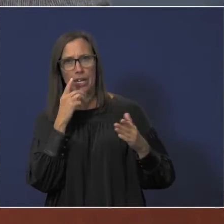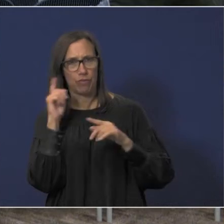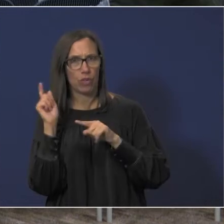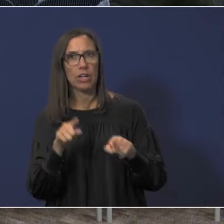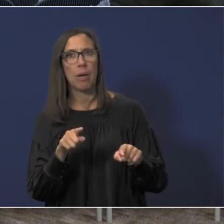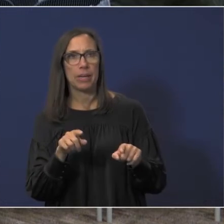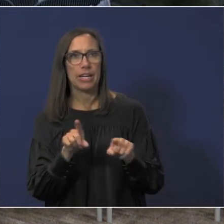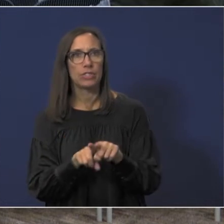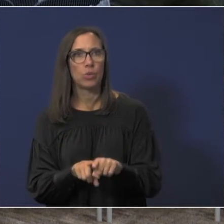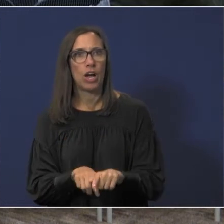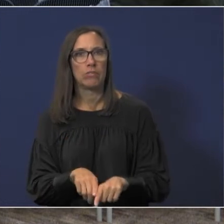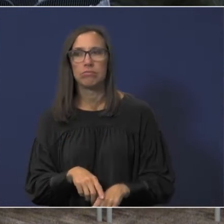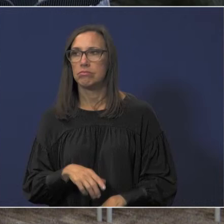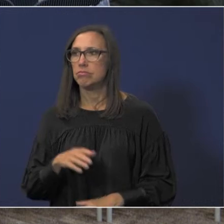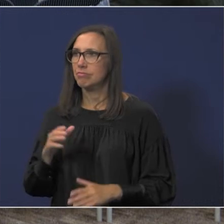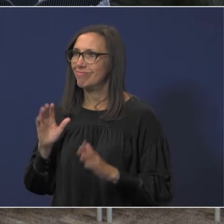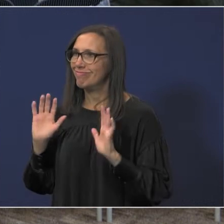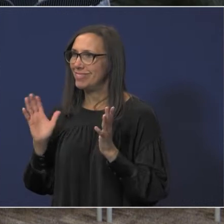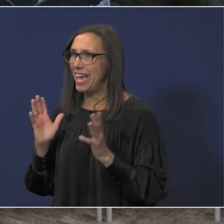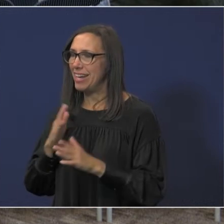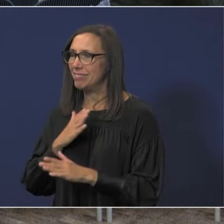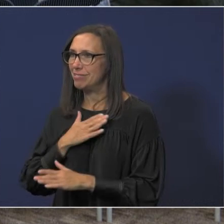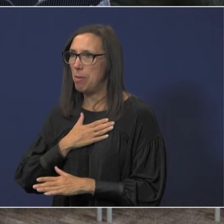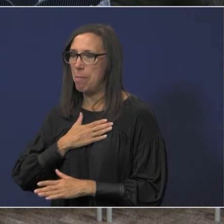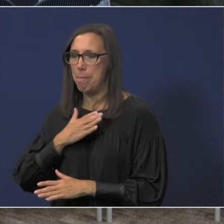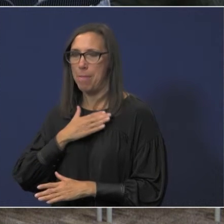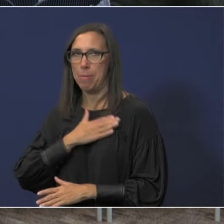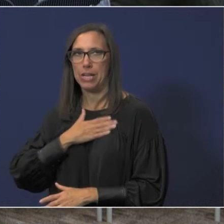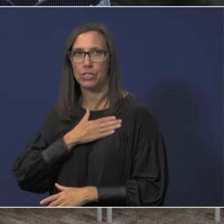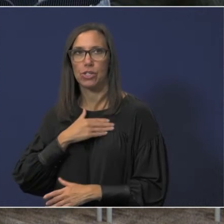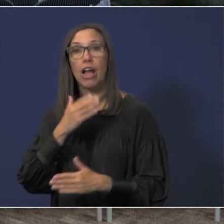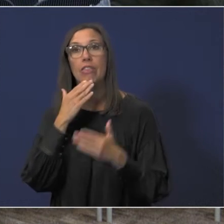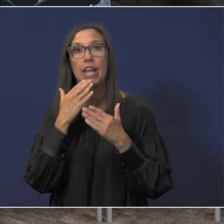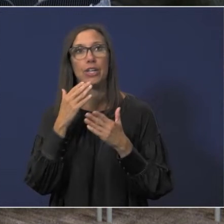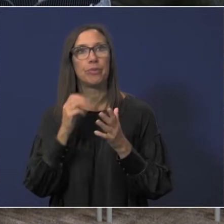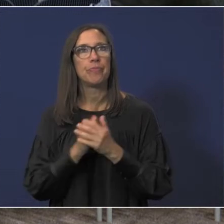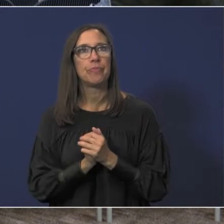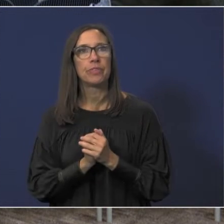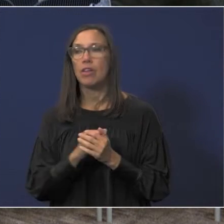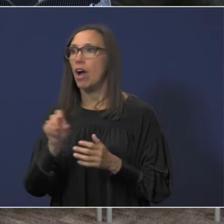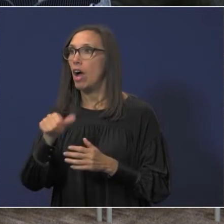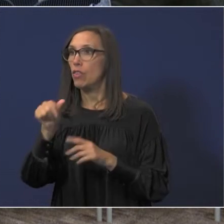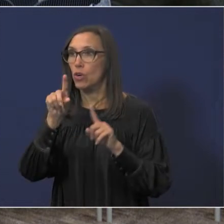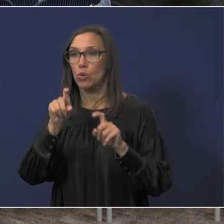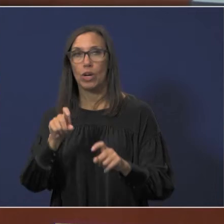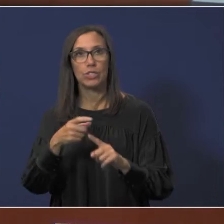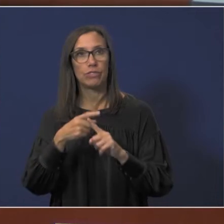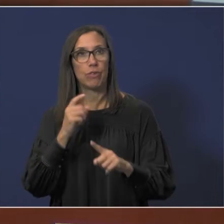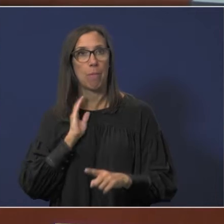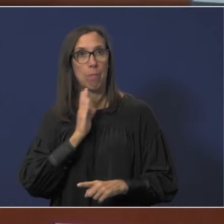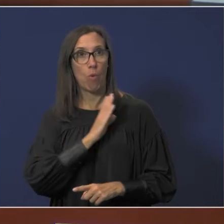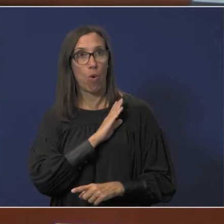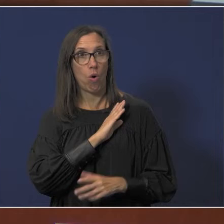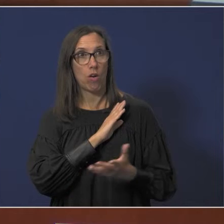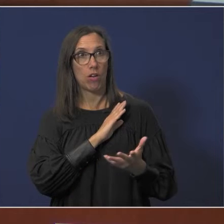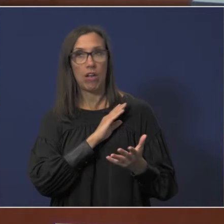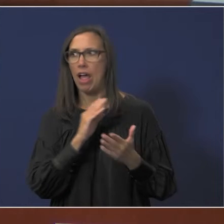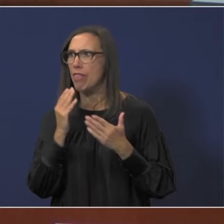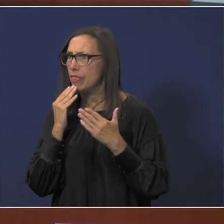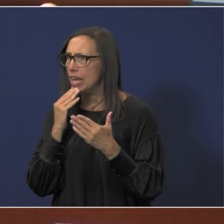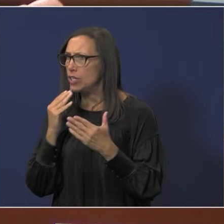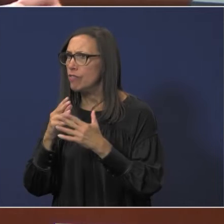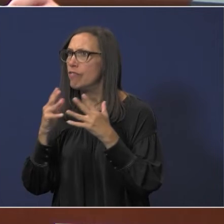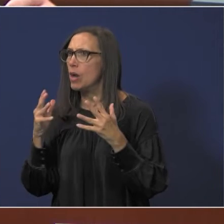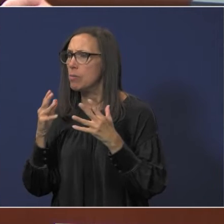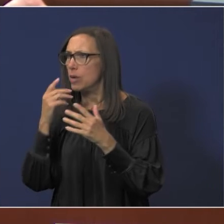well absolutely my pleasure thank you mr president any other questions from board members thank you all very much